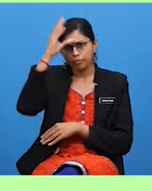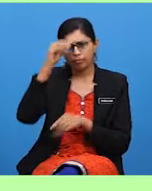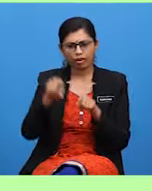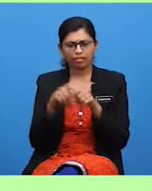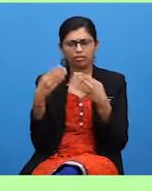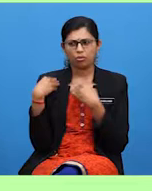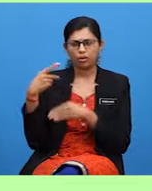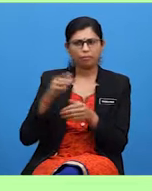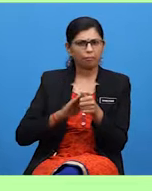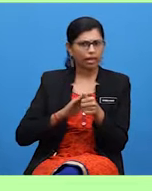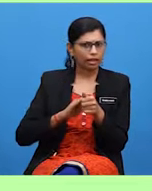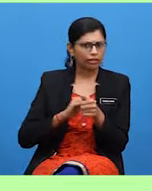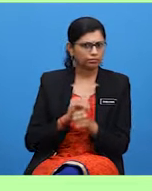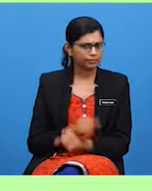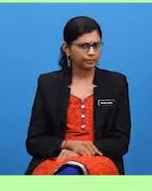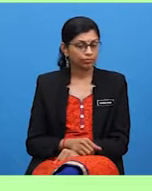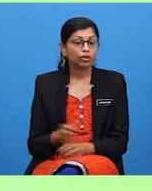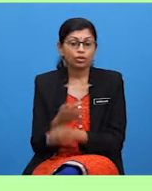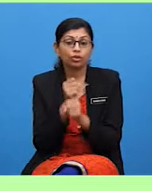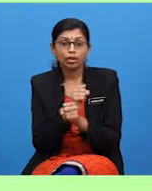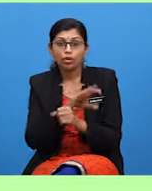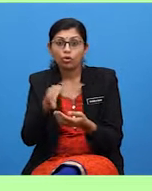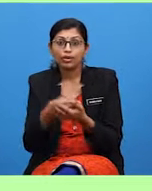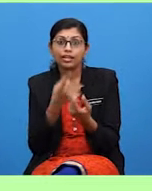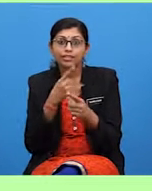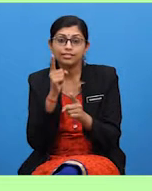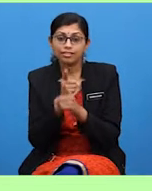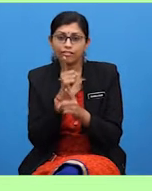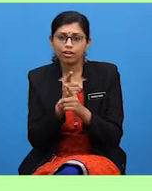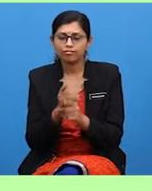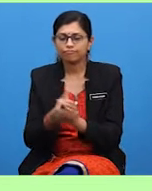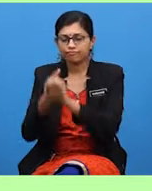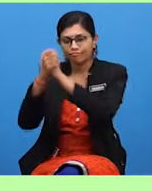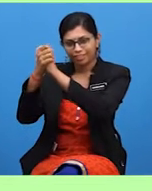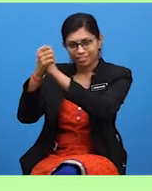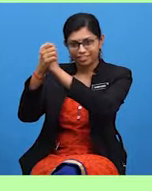Do you get all the answers correct? Excellent!